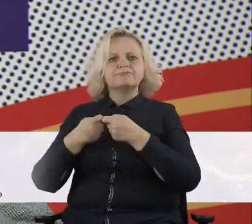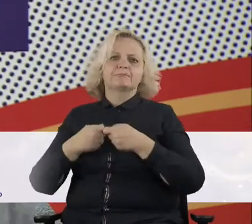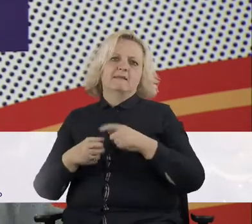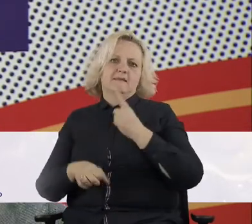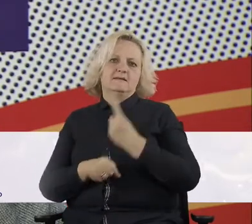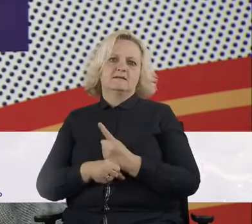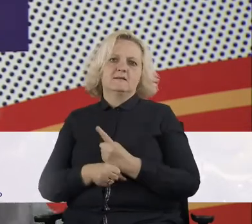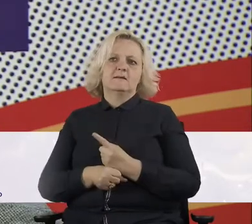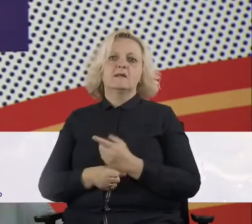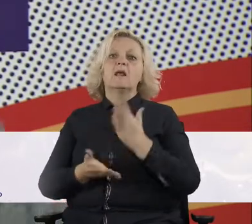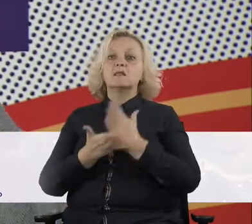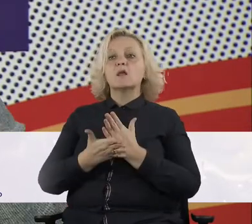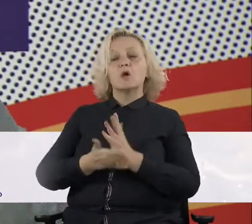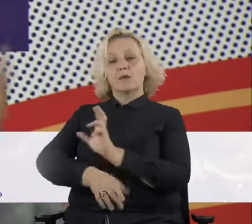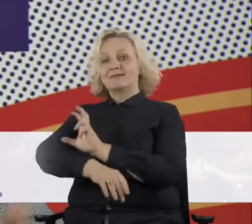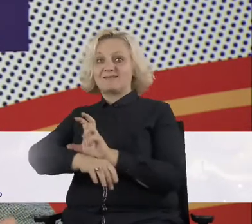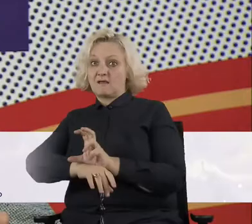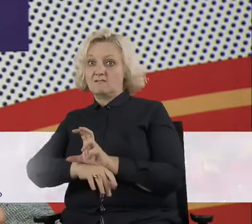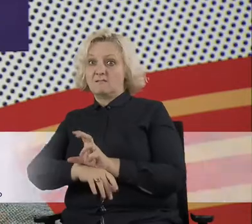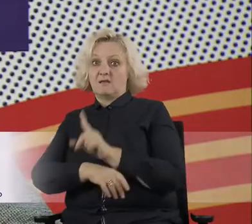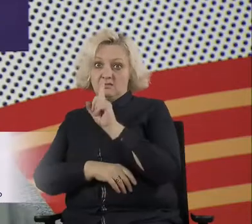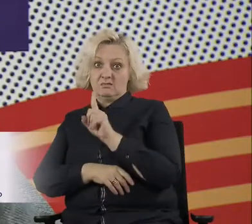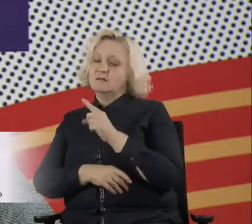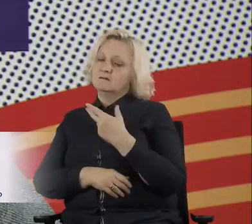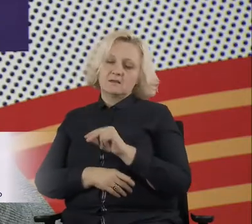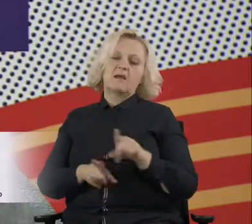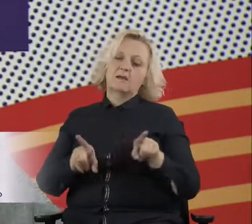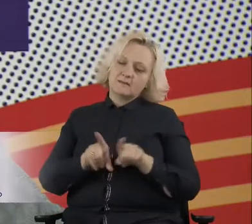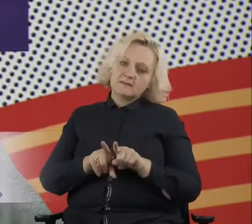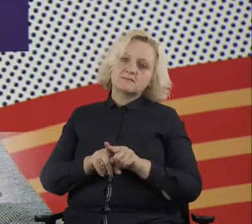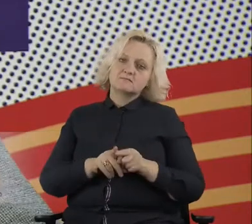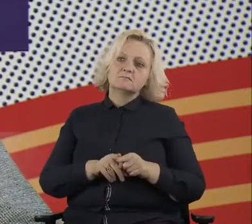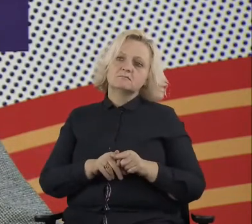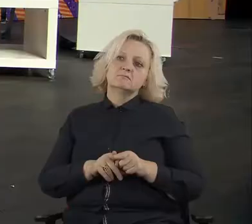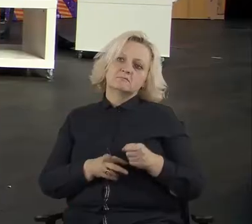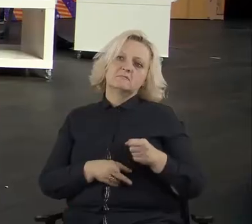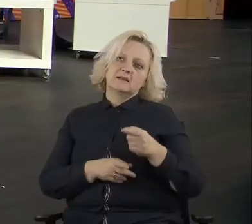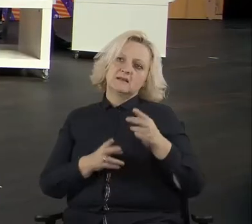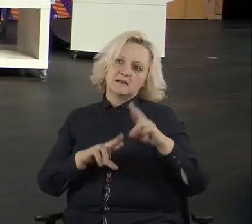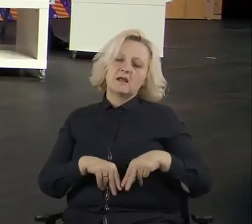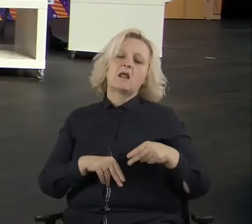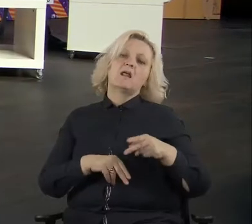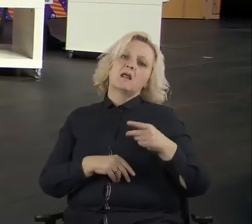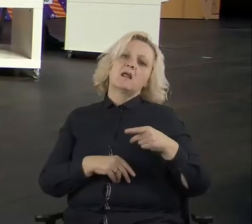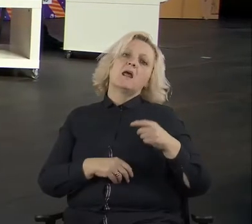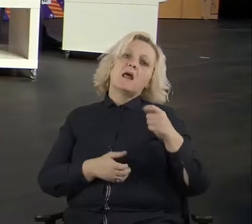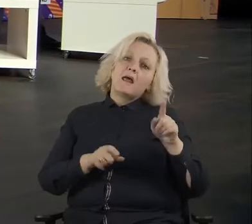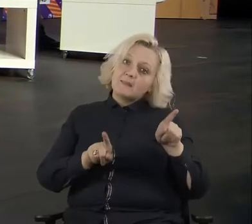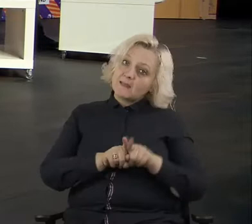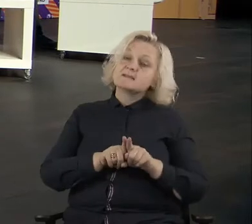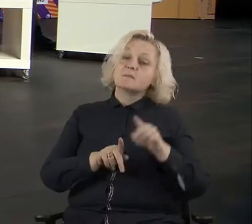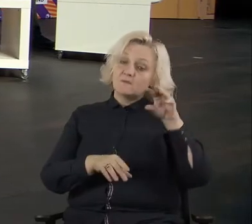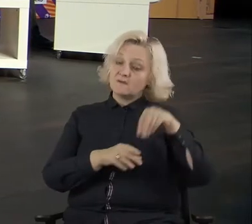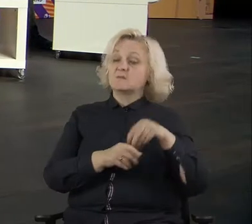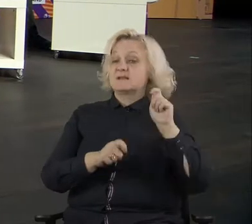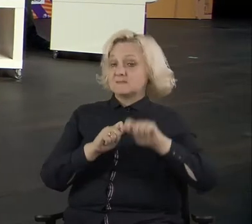participation, for getting ideas or making decisions, but also for auditing what the institutions or any kind of organization